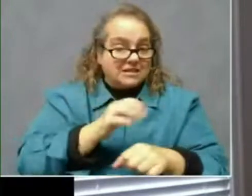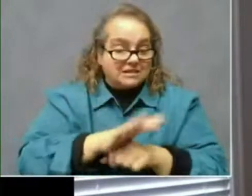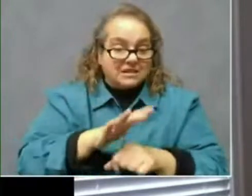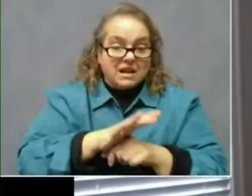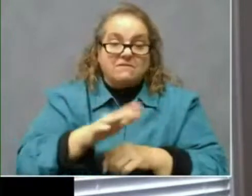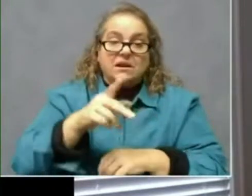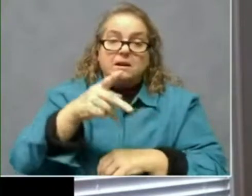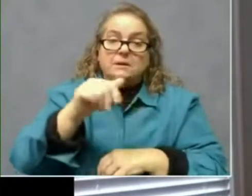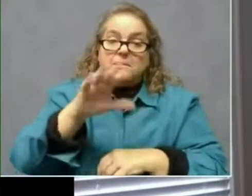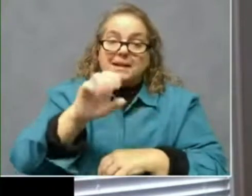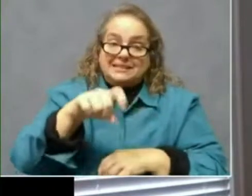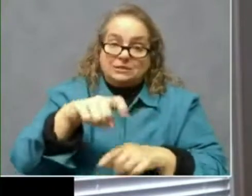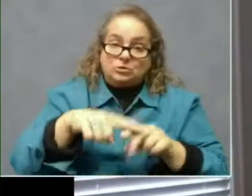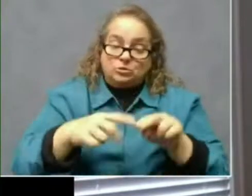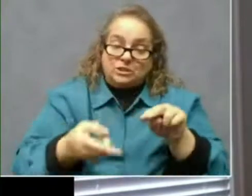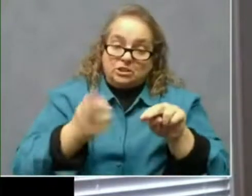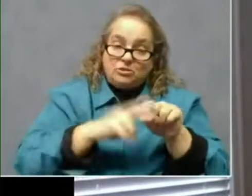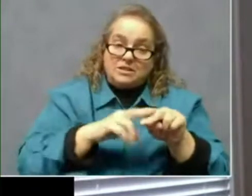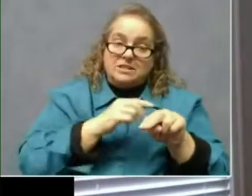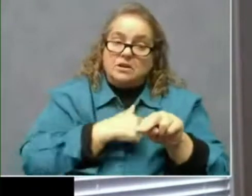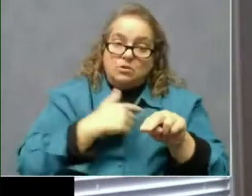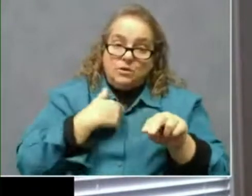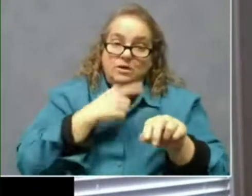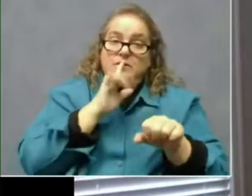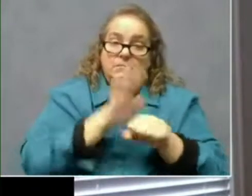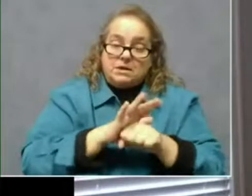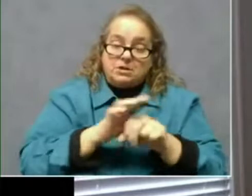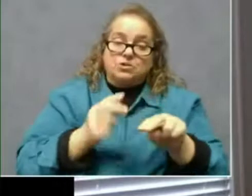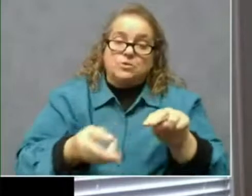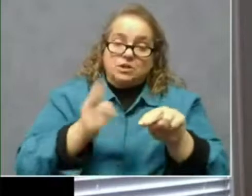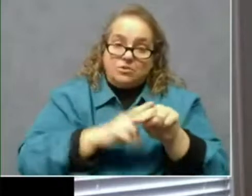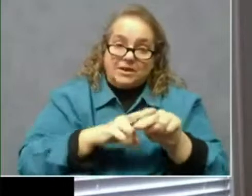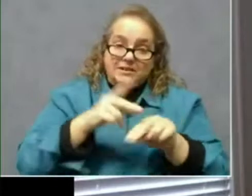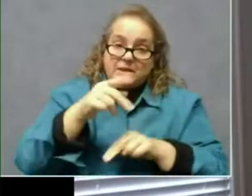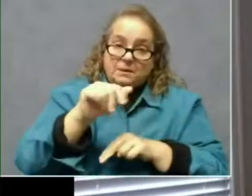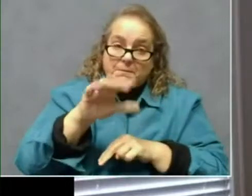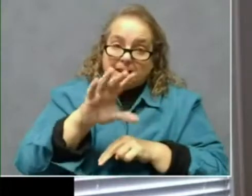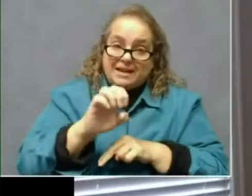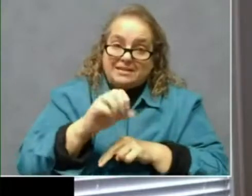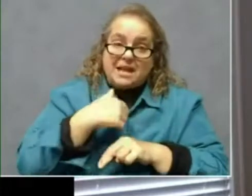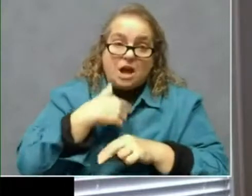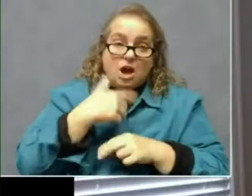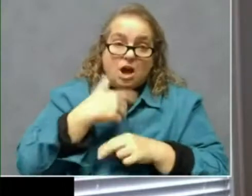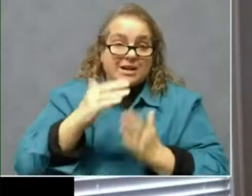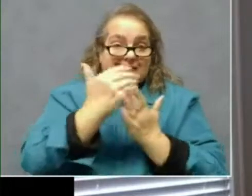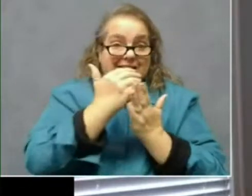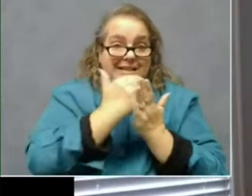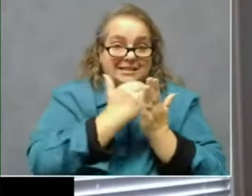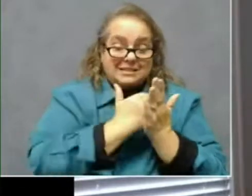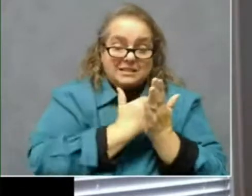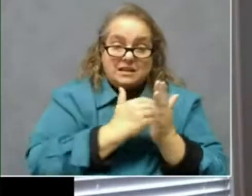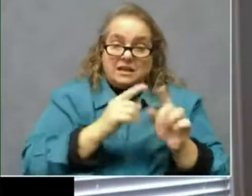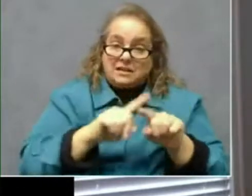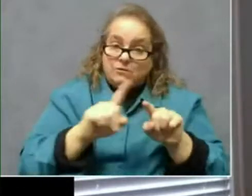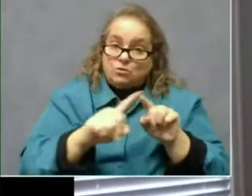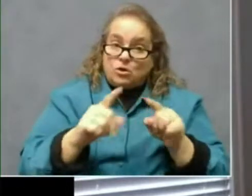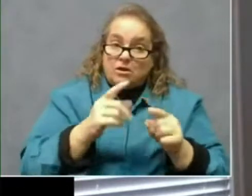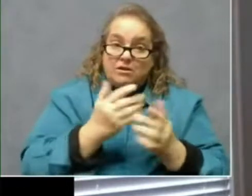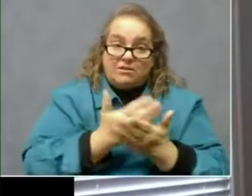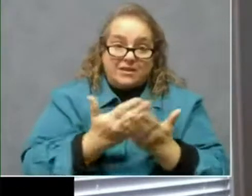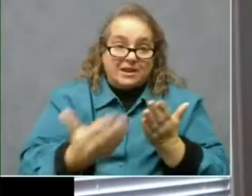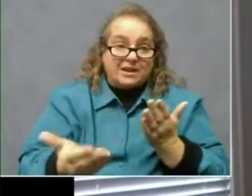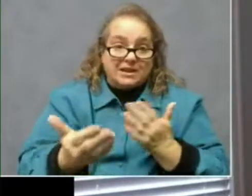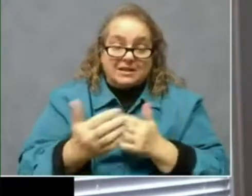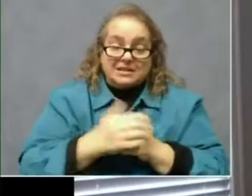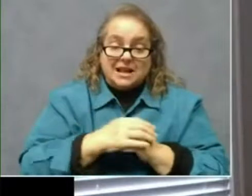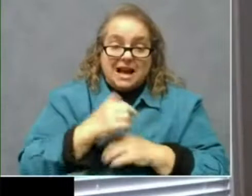and we're committed to increasing the pace of vaccination. Now I already listed a long array of things. I, I